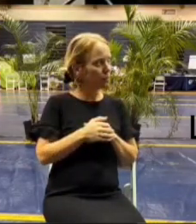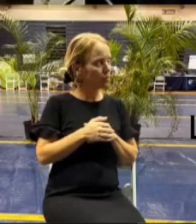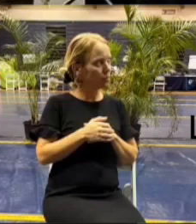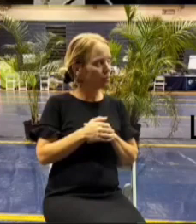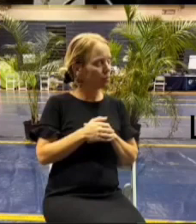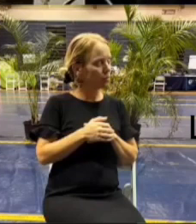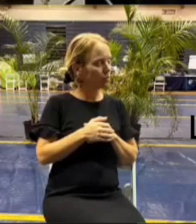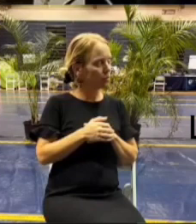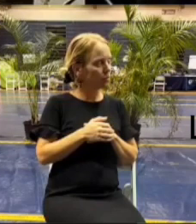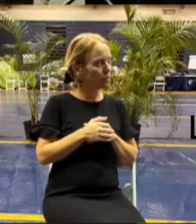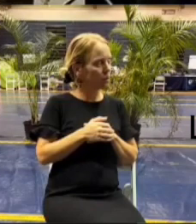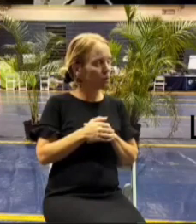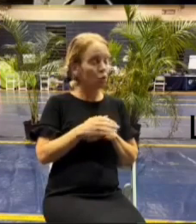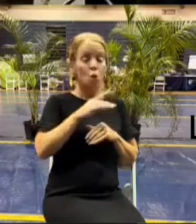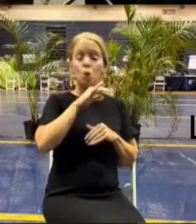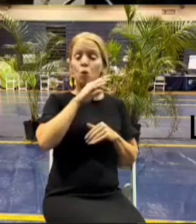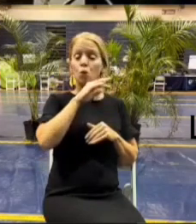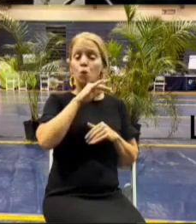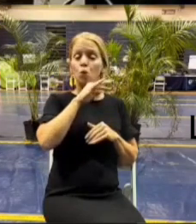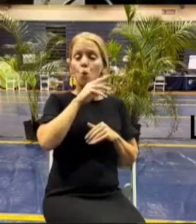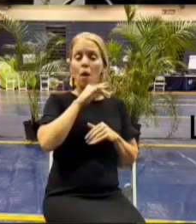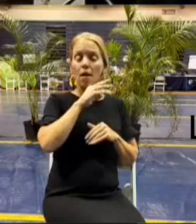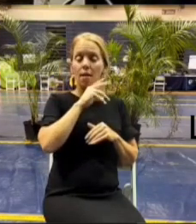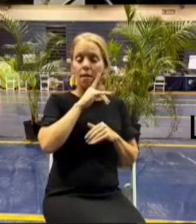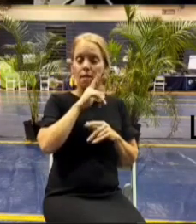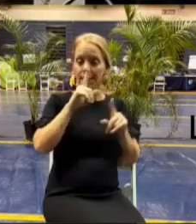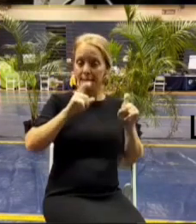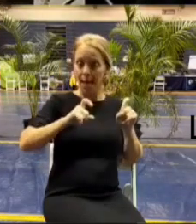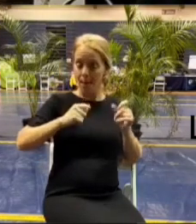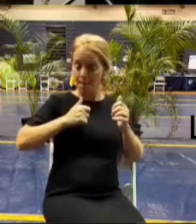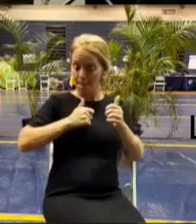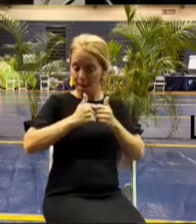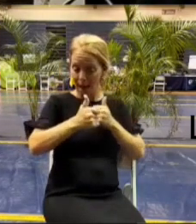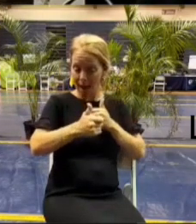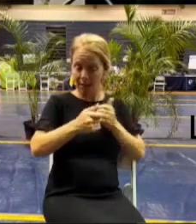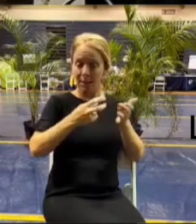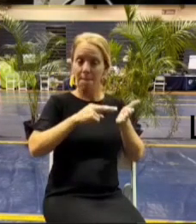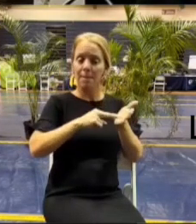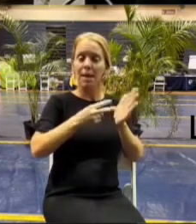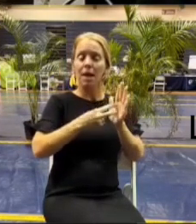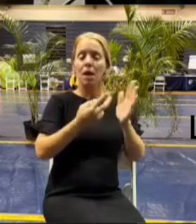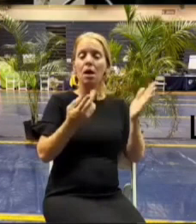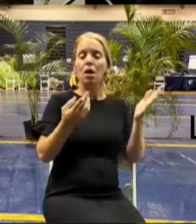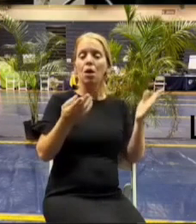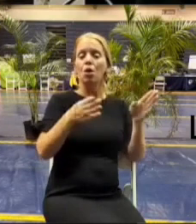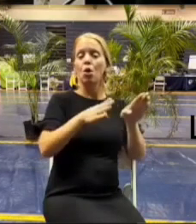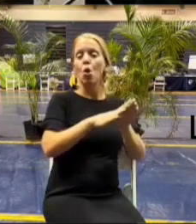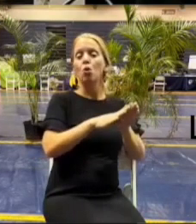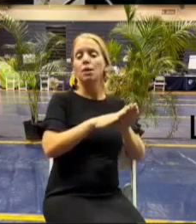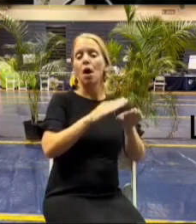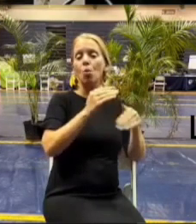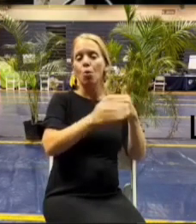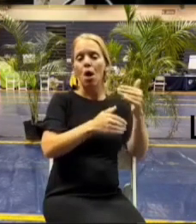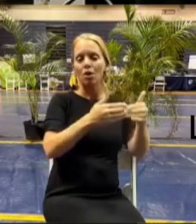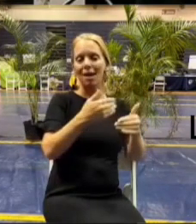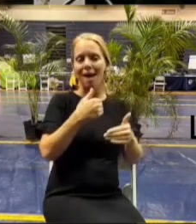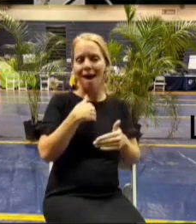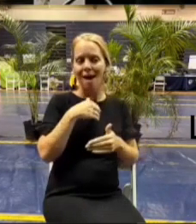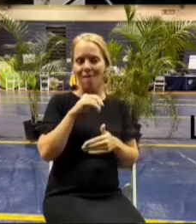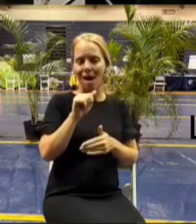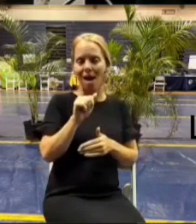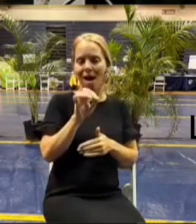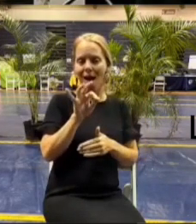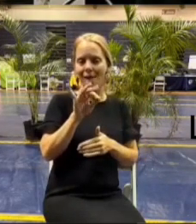the soil samples pass then we're going to do the closeout process in that closeout process is an affidavit that we